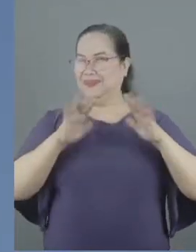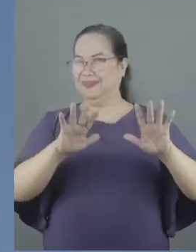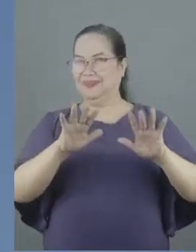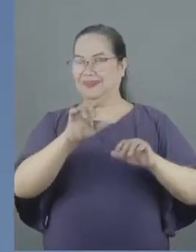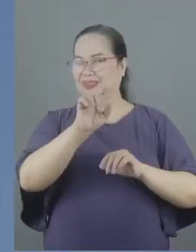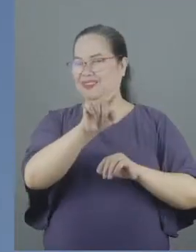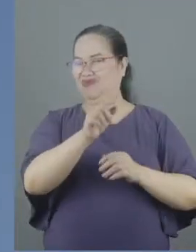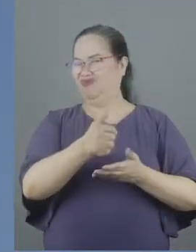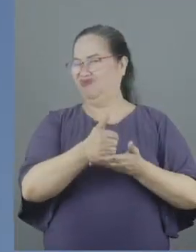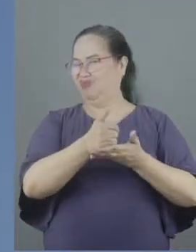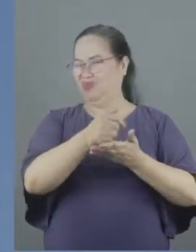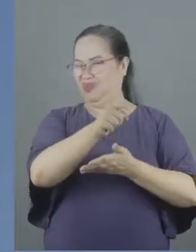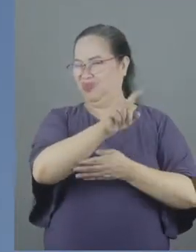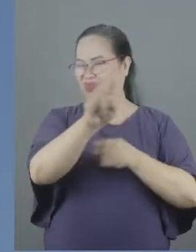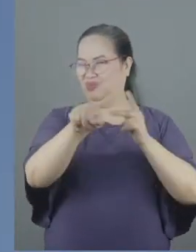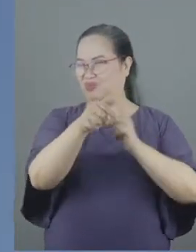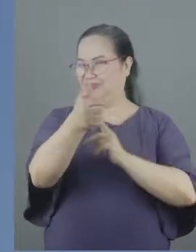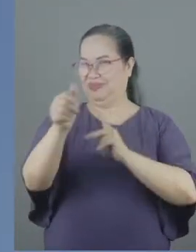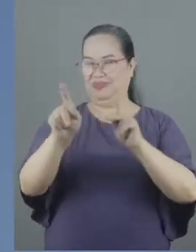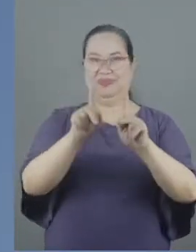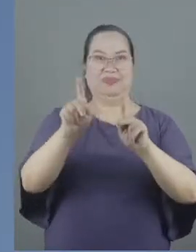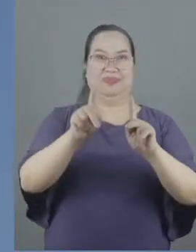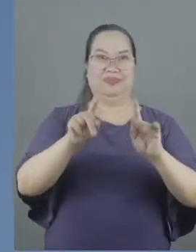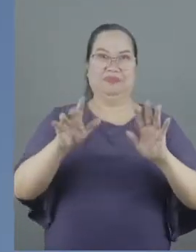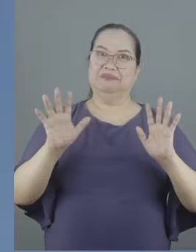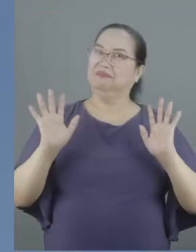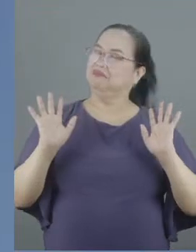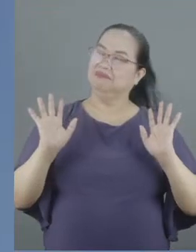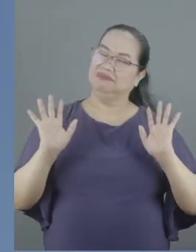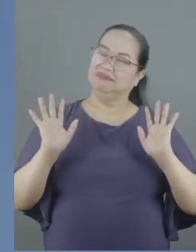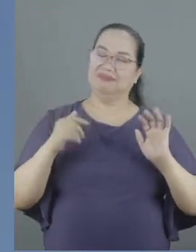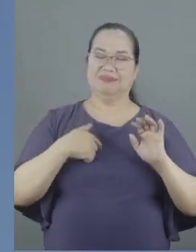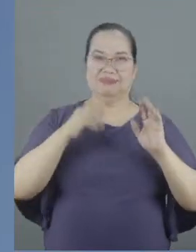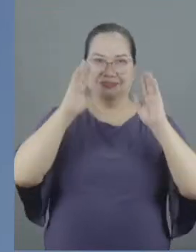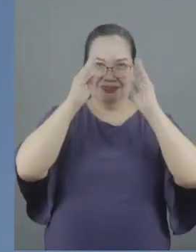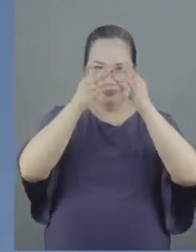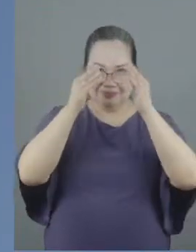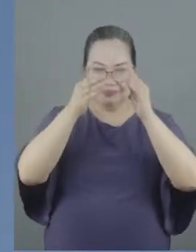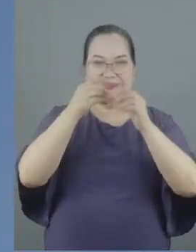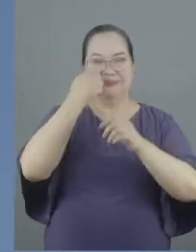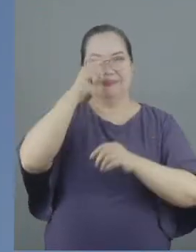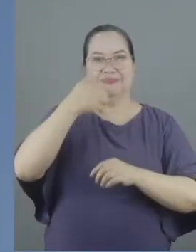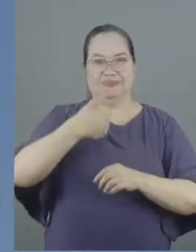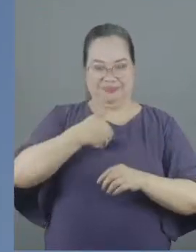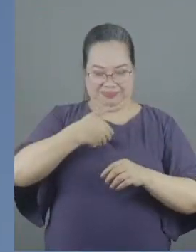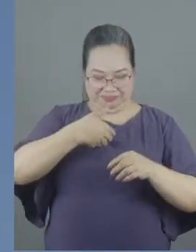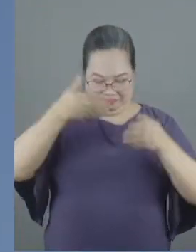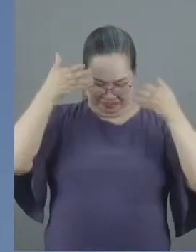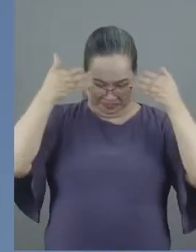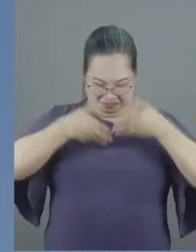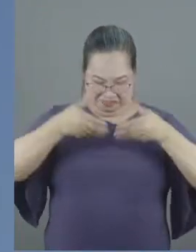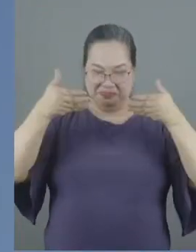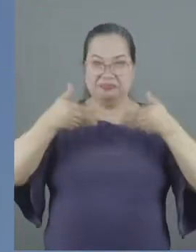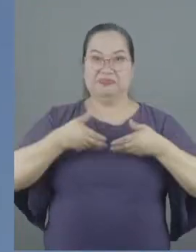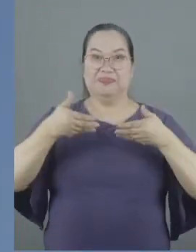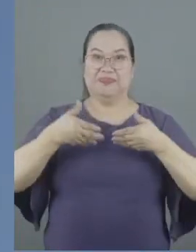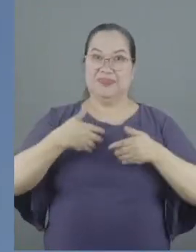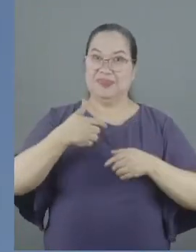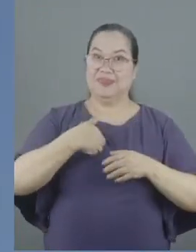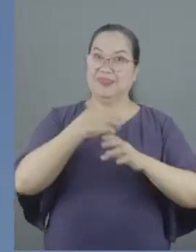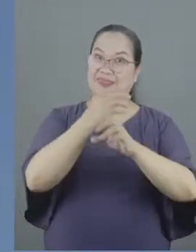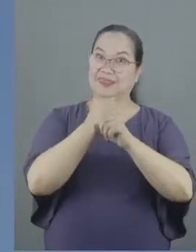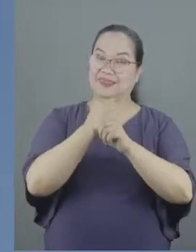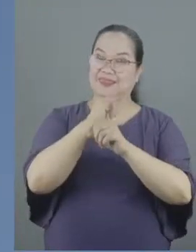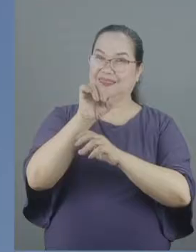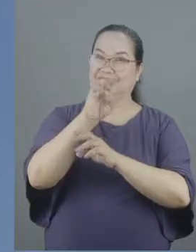and well-being of other people. I was only looking out for myself. As long as I got the job